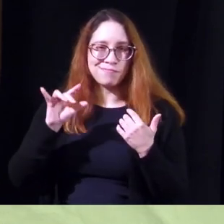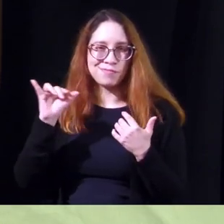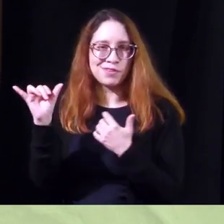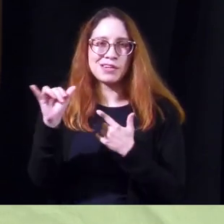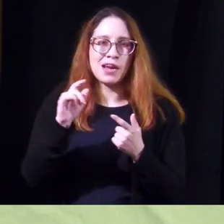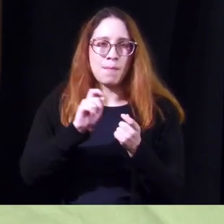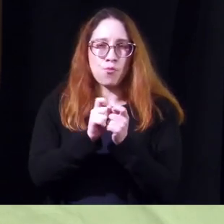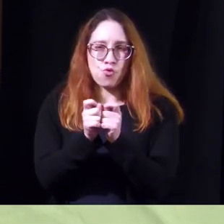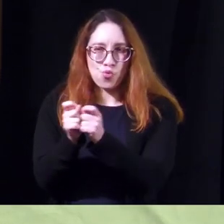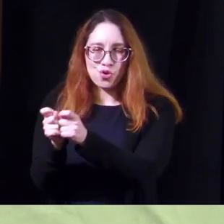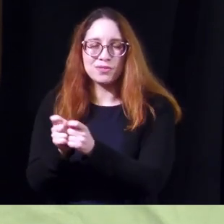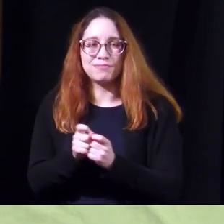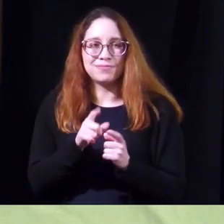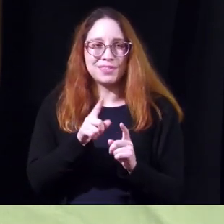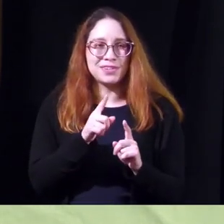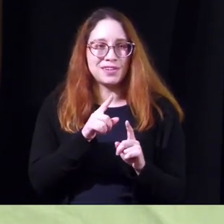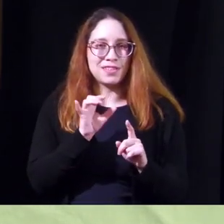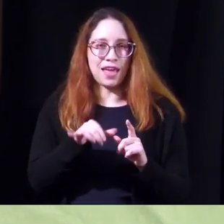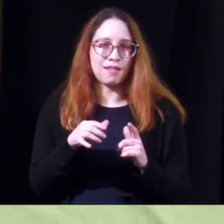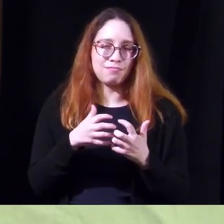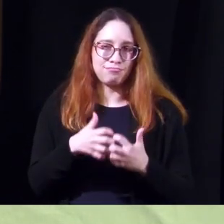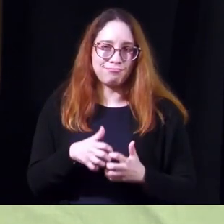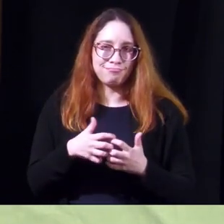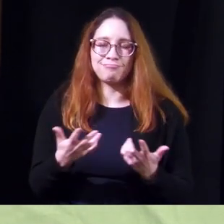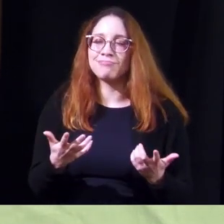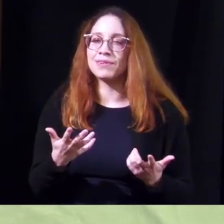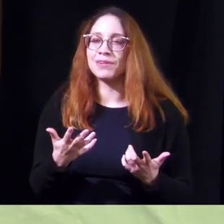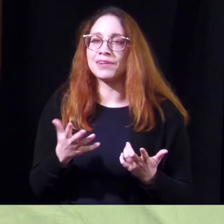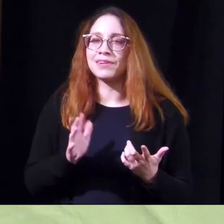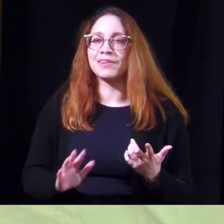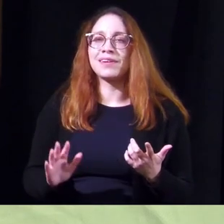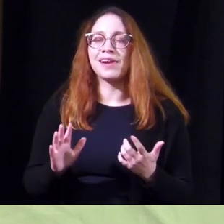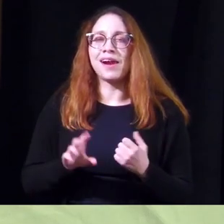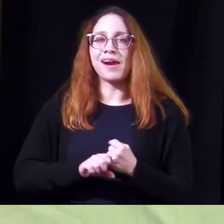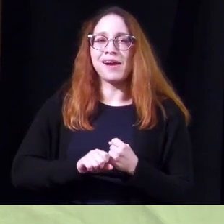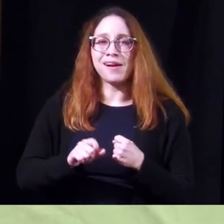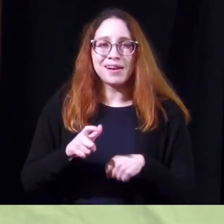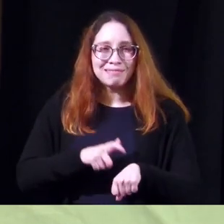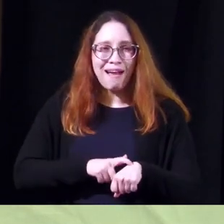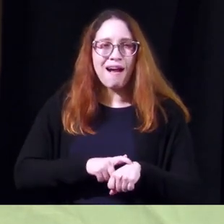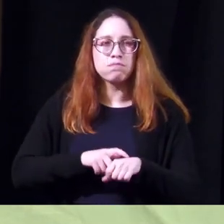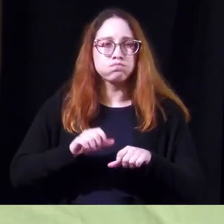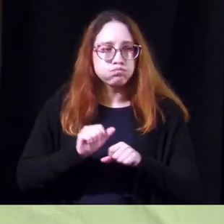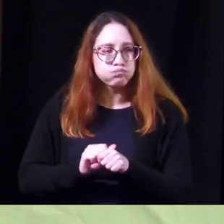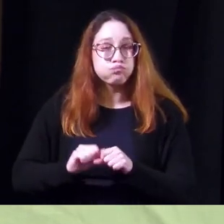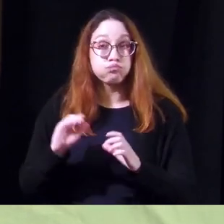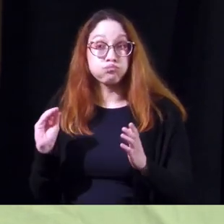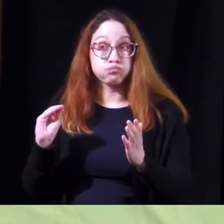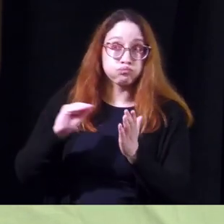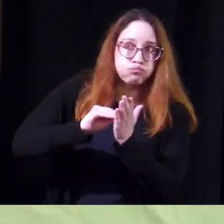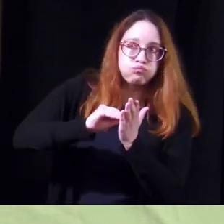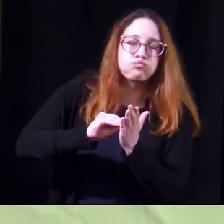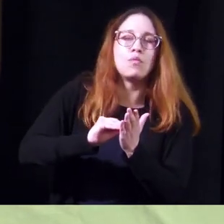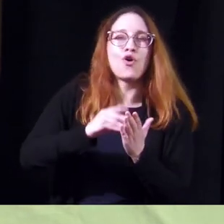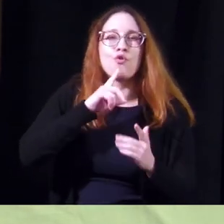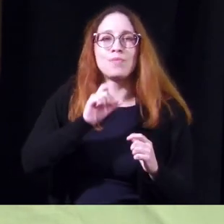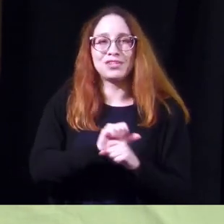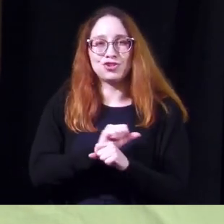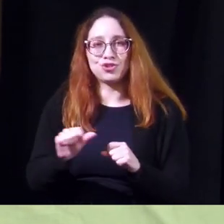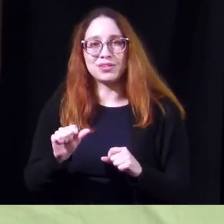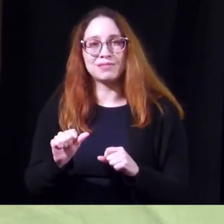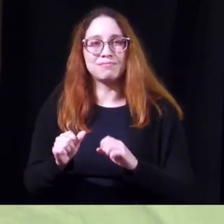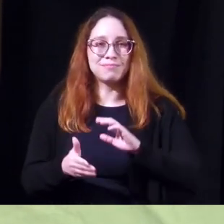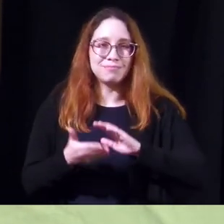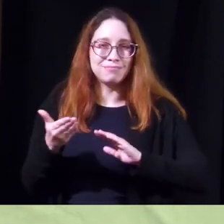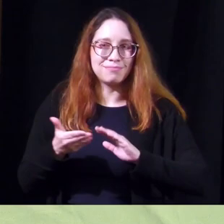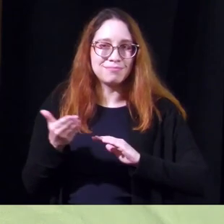number of programs that can be done with it so we spend a lot of effort and time putting it in we're going to make sure that